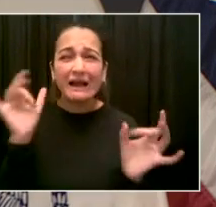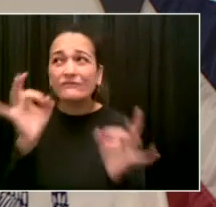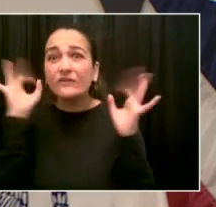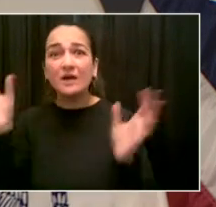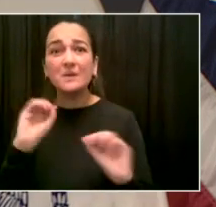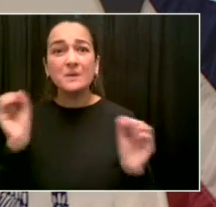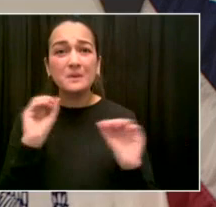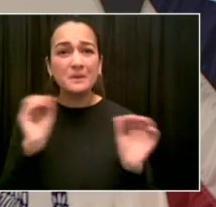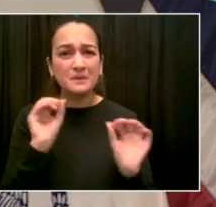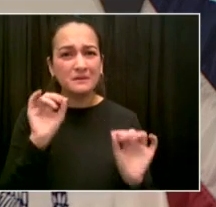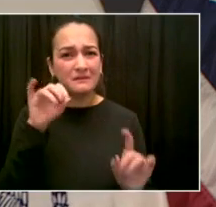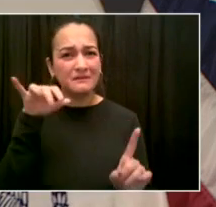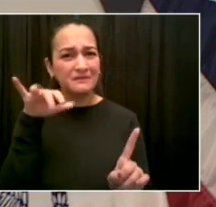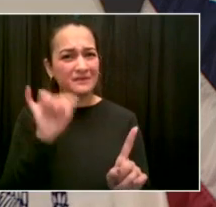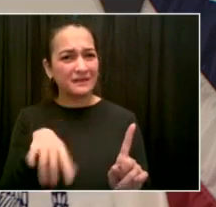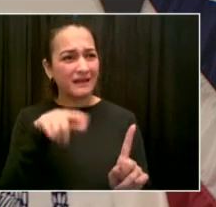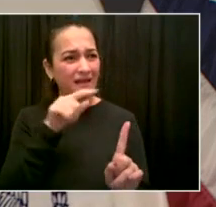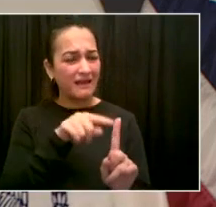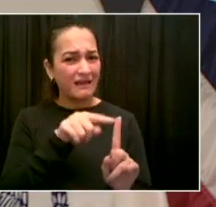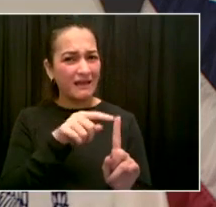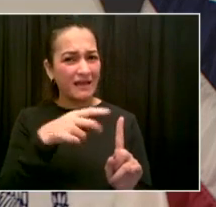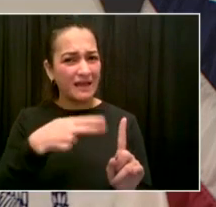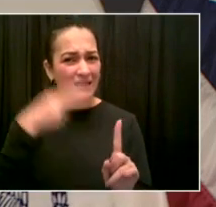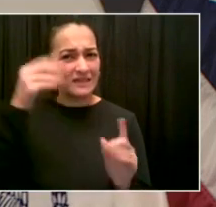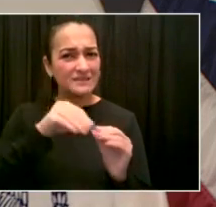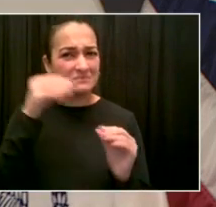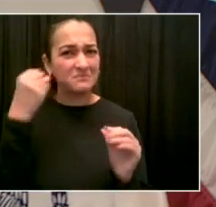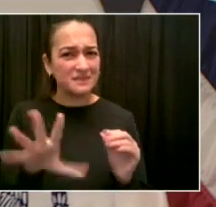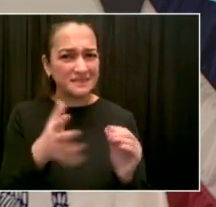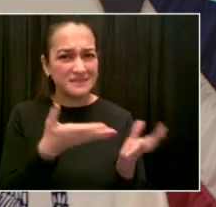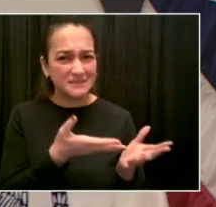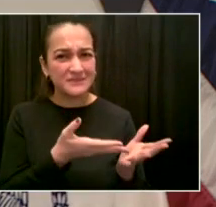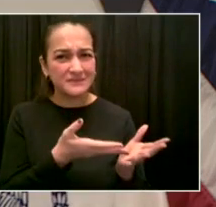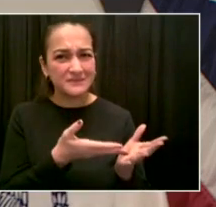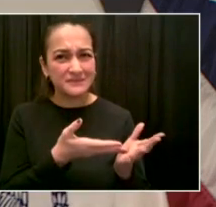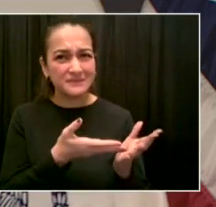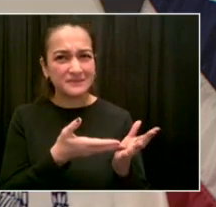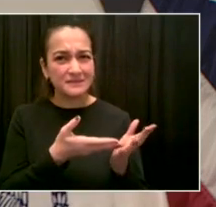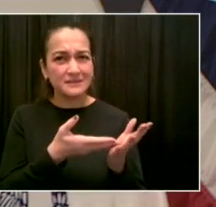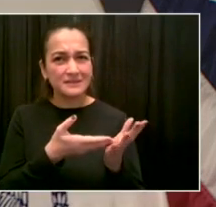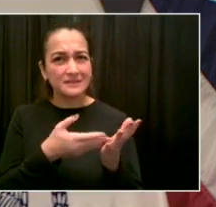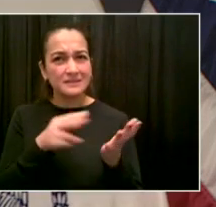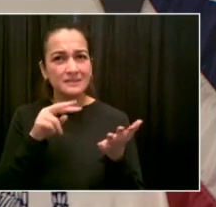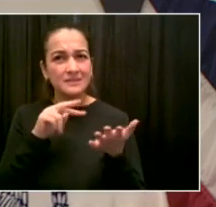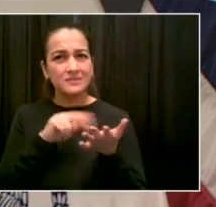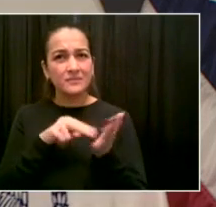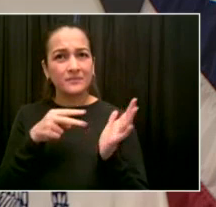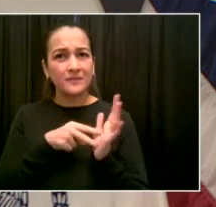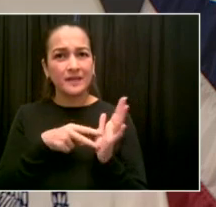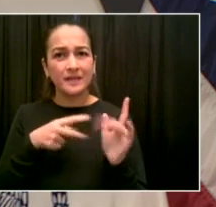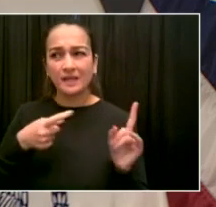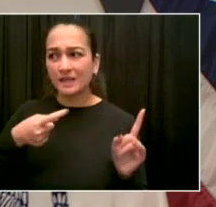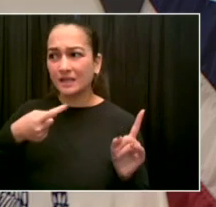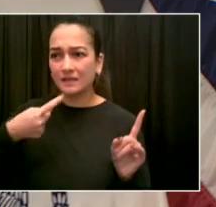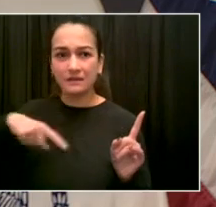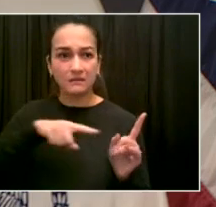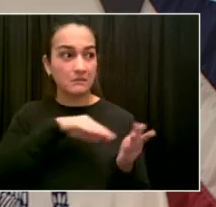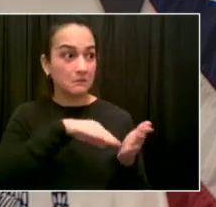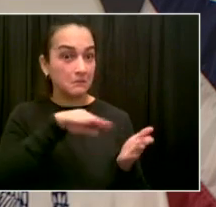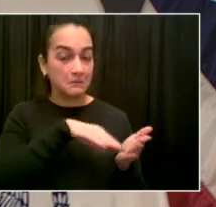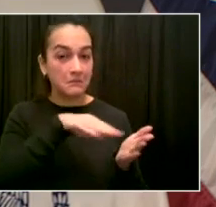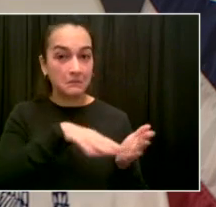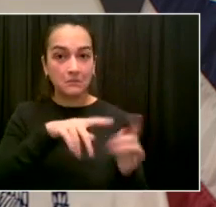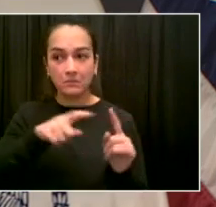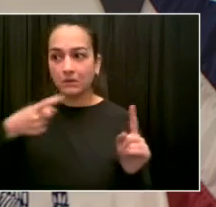they aren't being protected? Yeah, Juliette, I think I haven't seen the exact directive from the D.A. I think this is always about